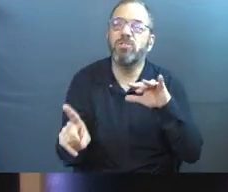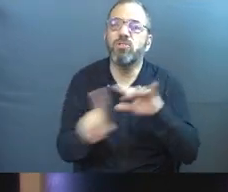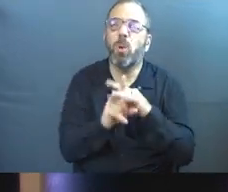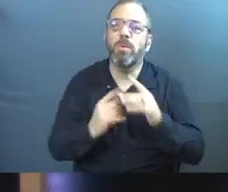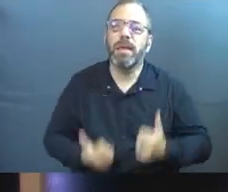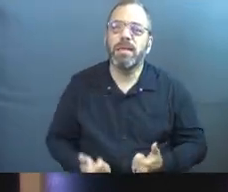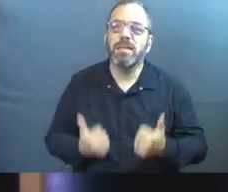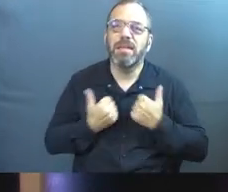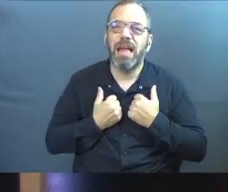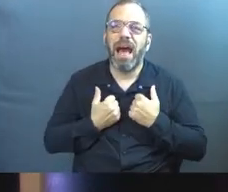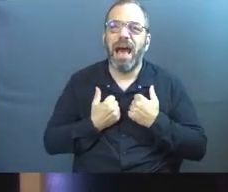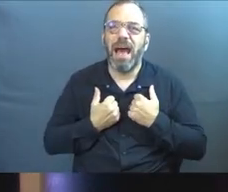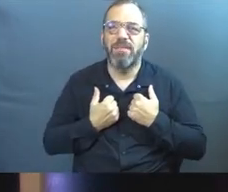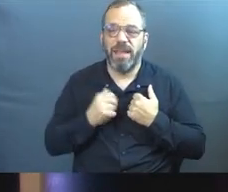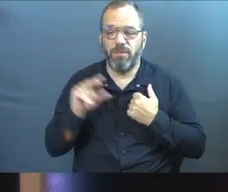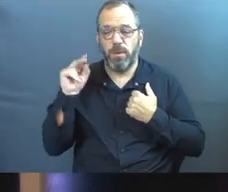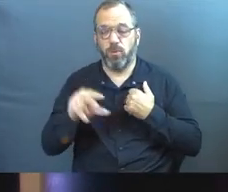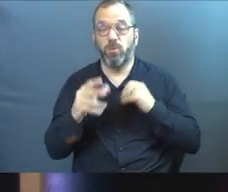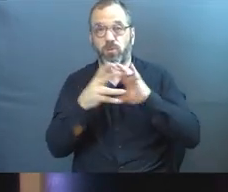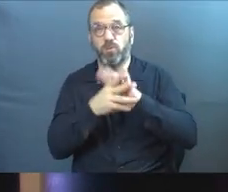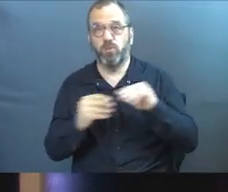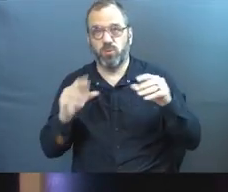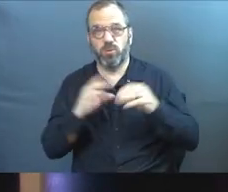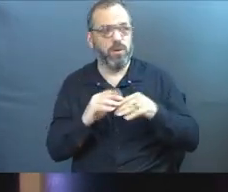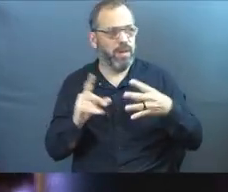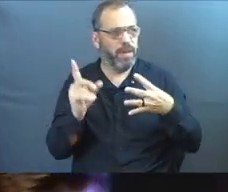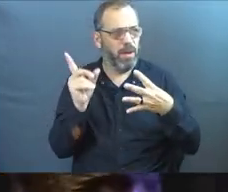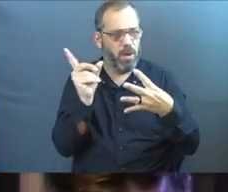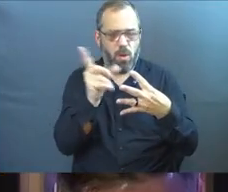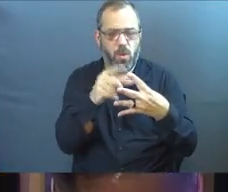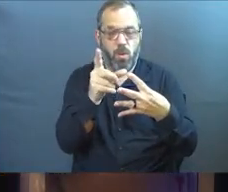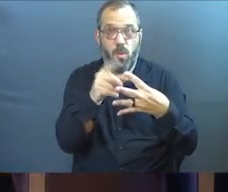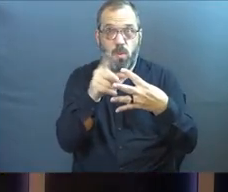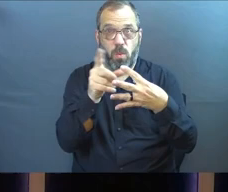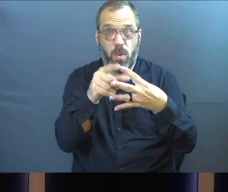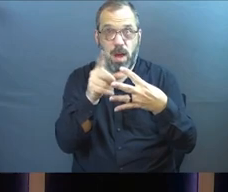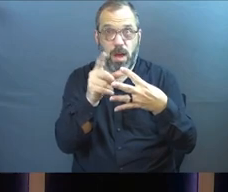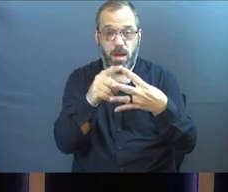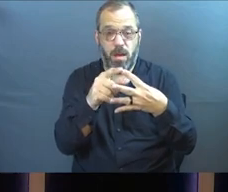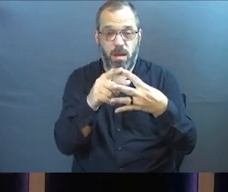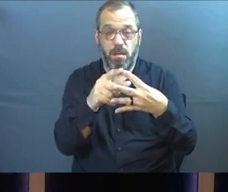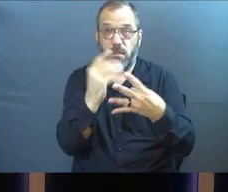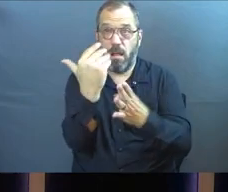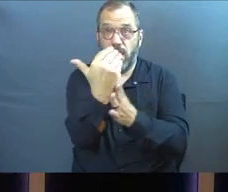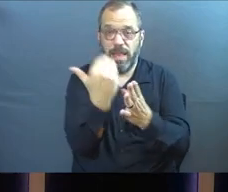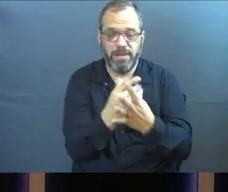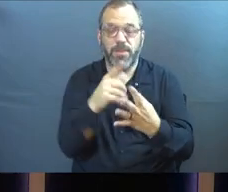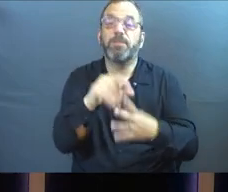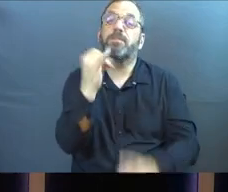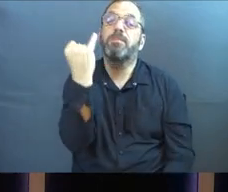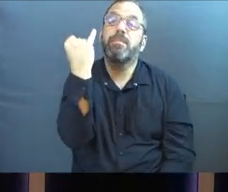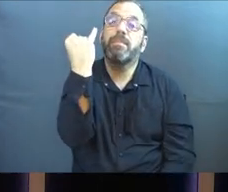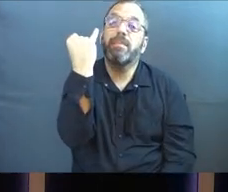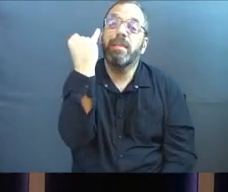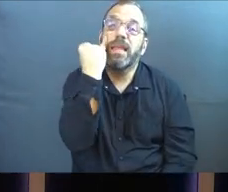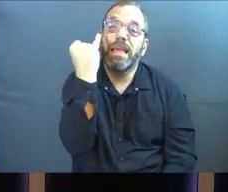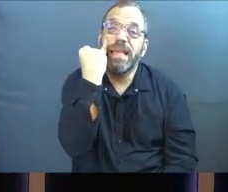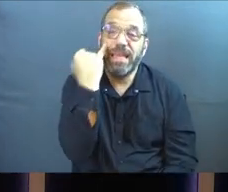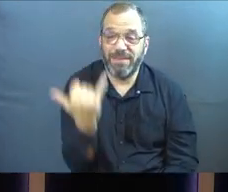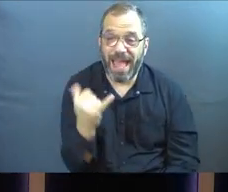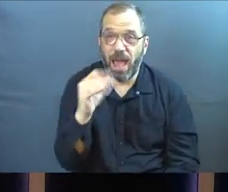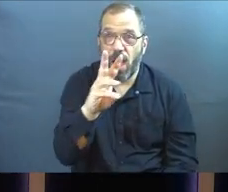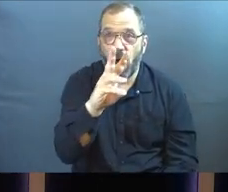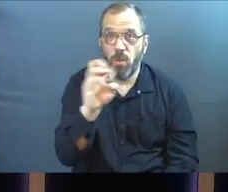if we peer in at this parable. Number one thing, the number one lesson is that if you go pulling weeds